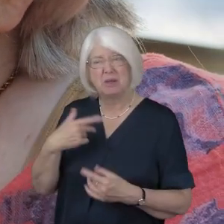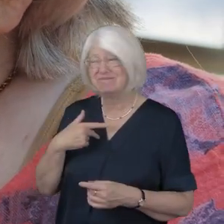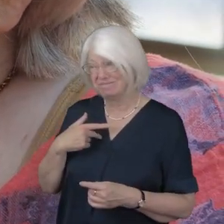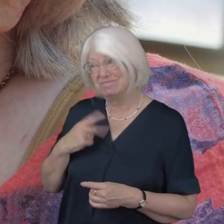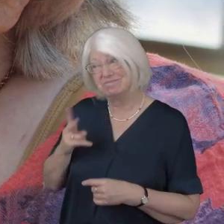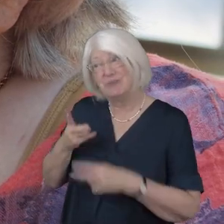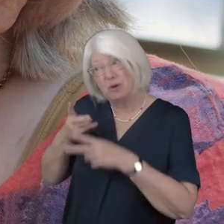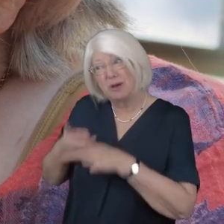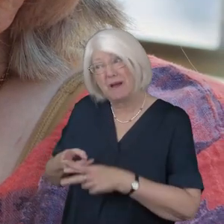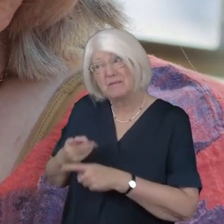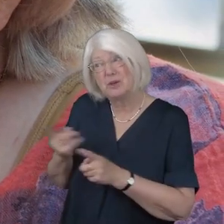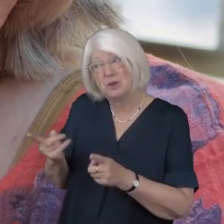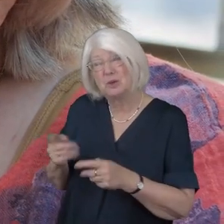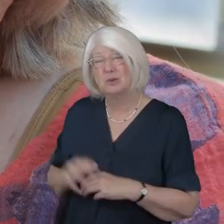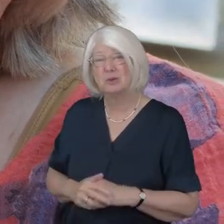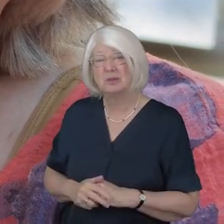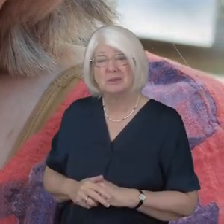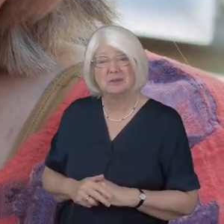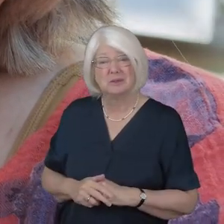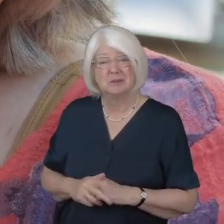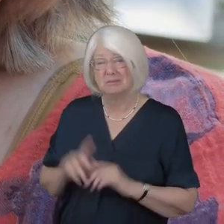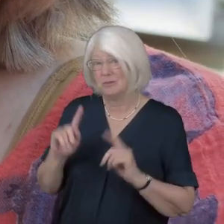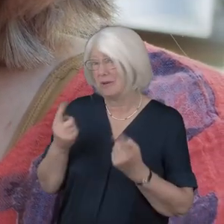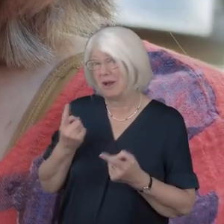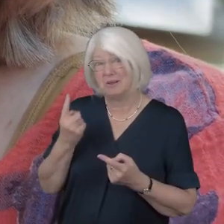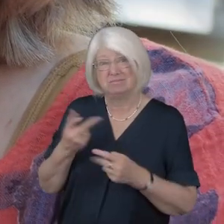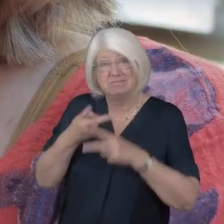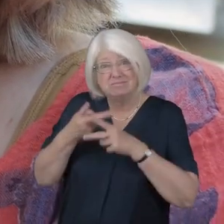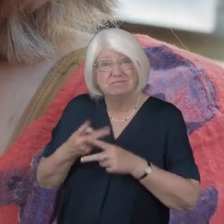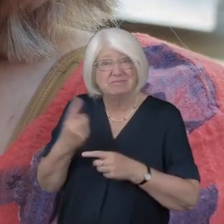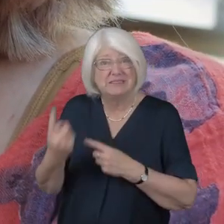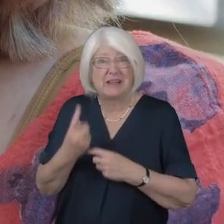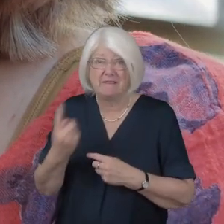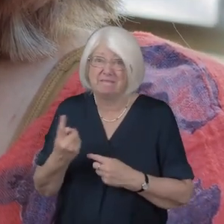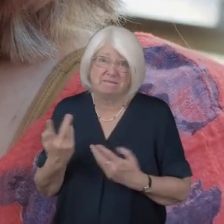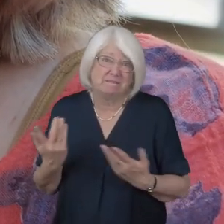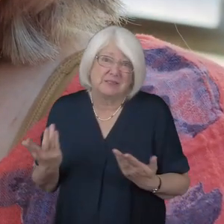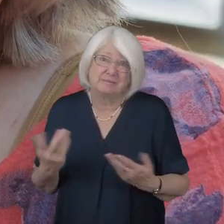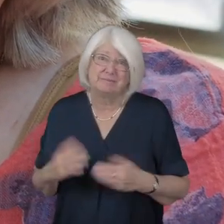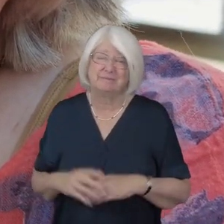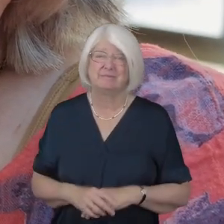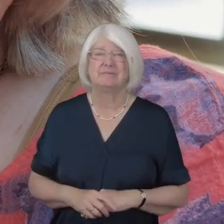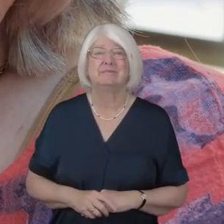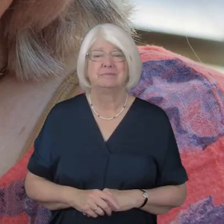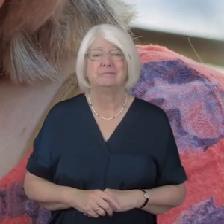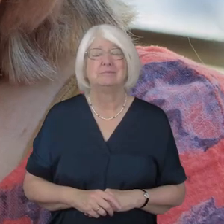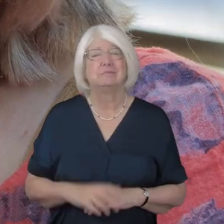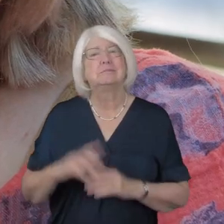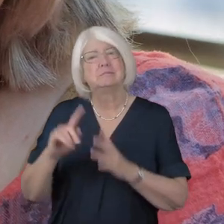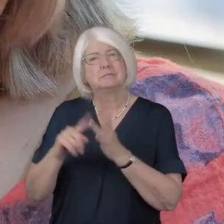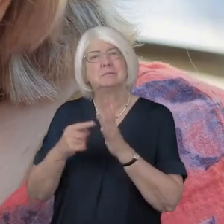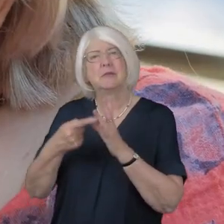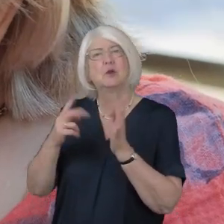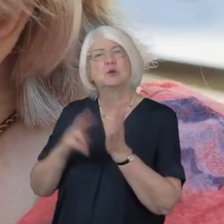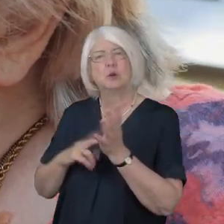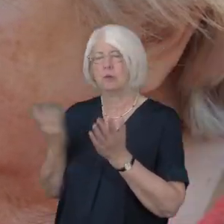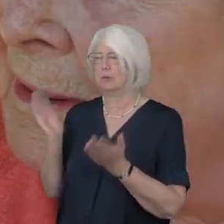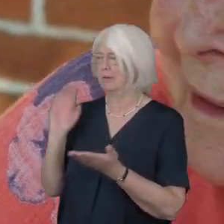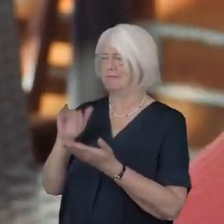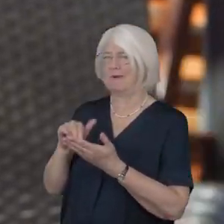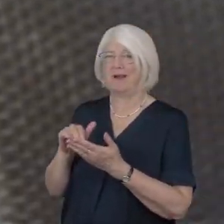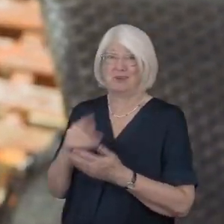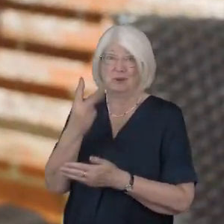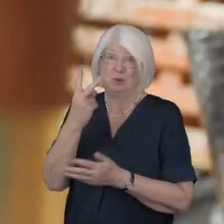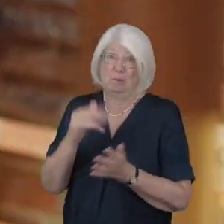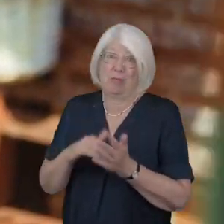to be looked after and you couldn't look after yourself anymore Joan has arrived at Lornebrook only